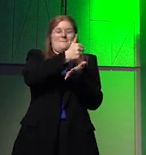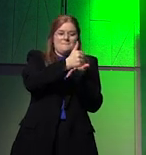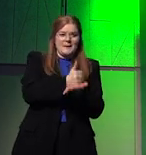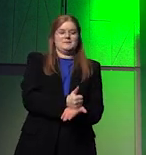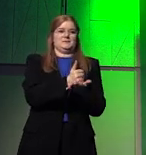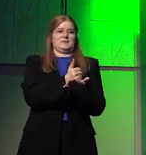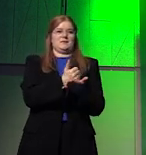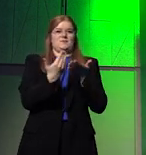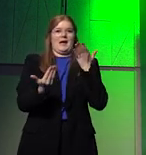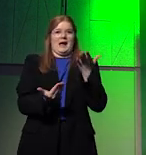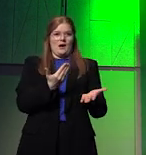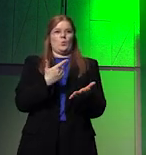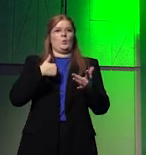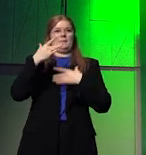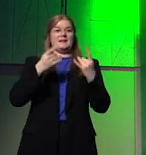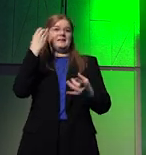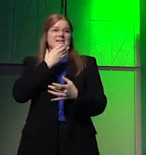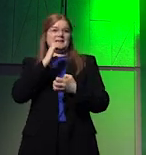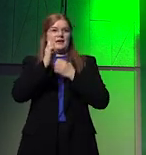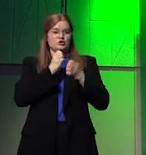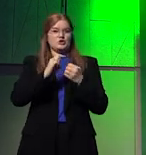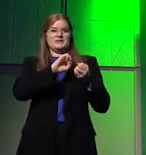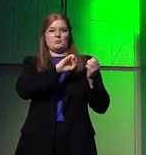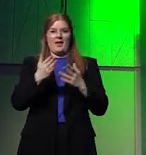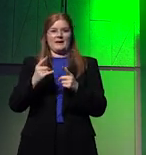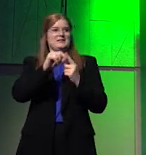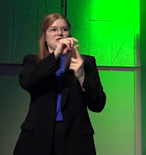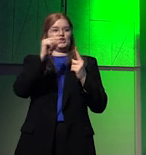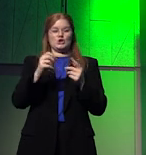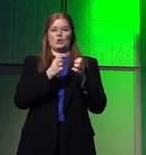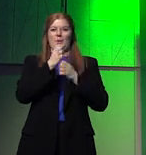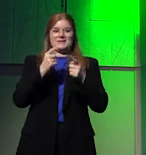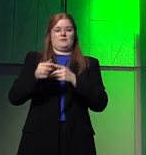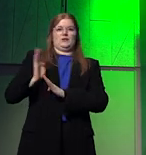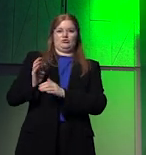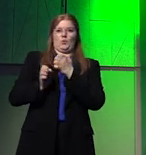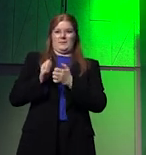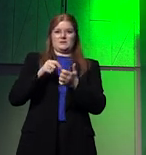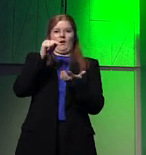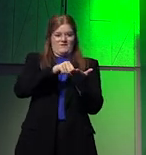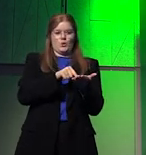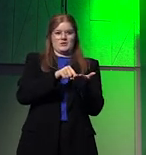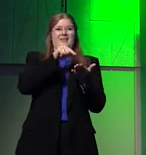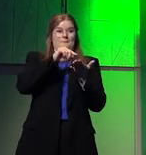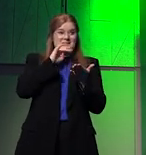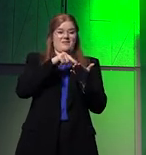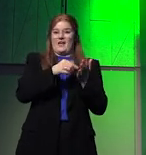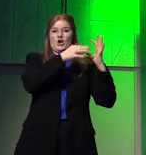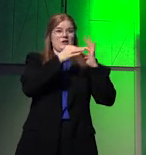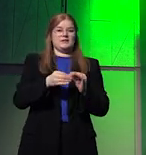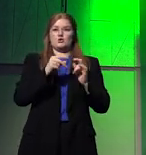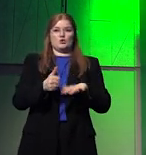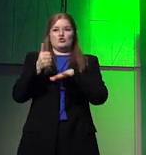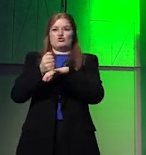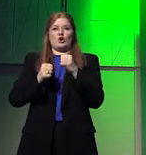of clean energy supply chains, digital equipment and military equipment. That means that they are the basis for the